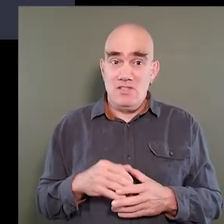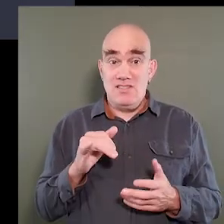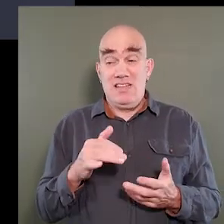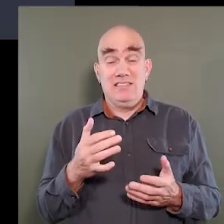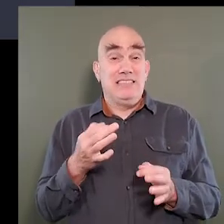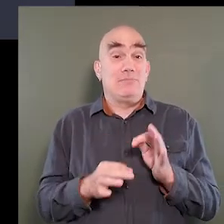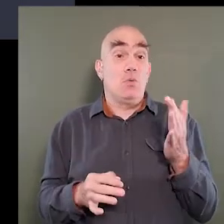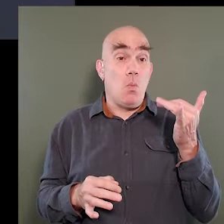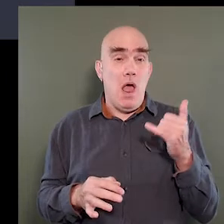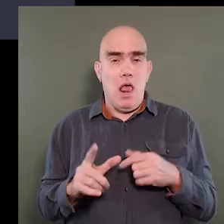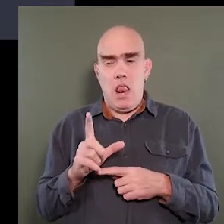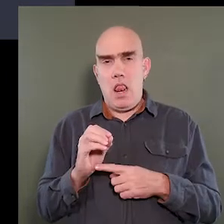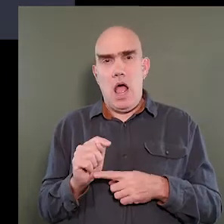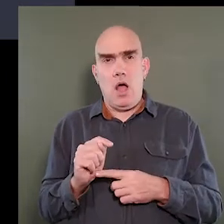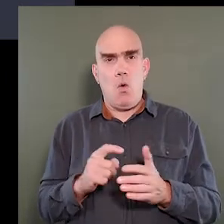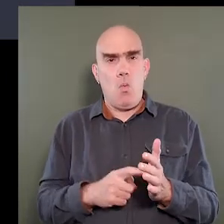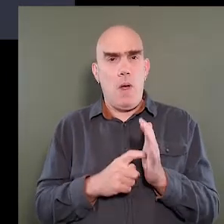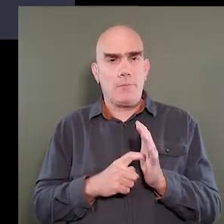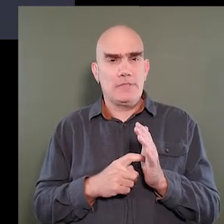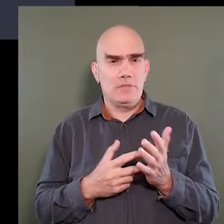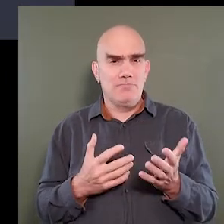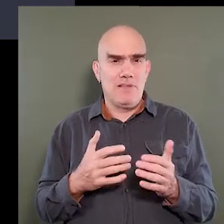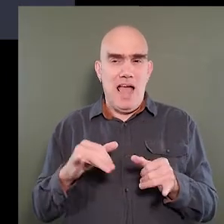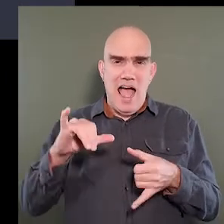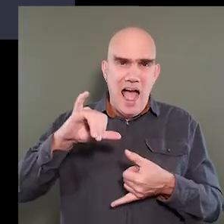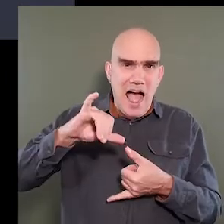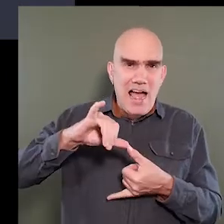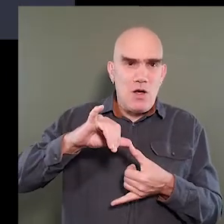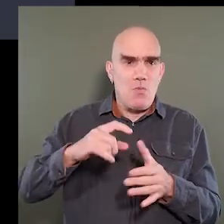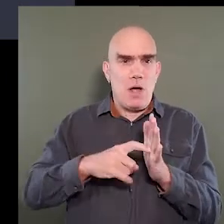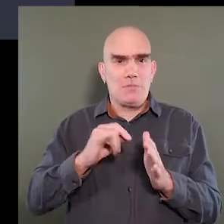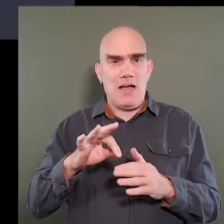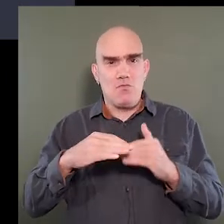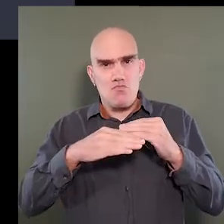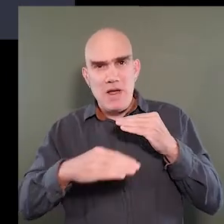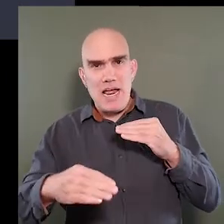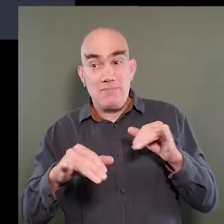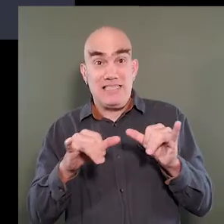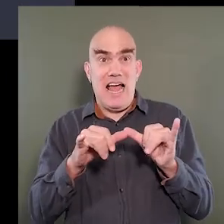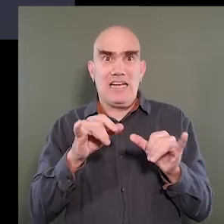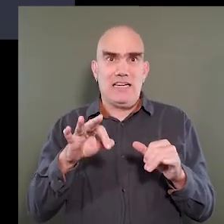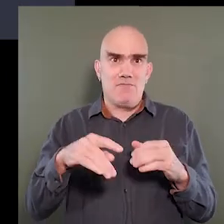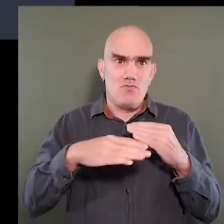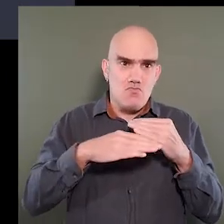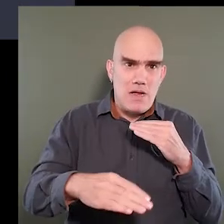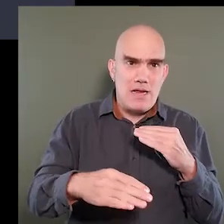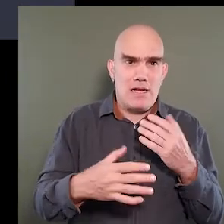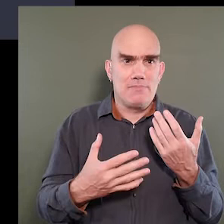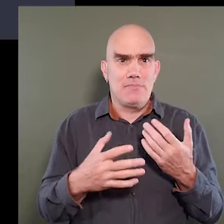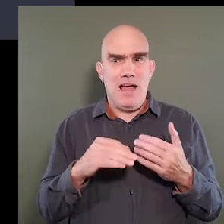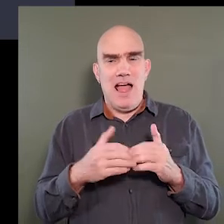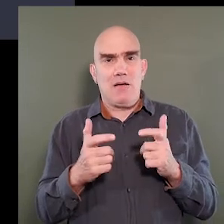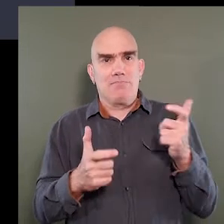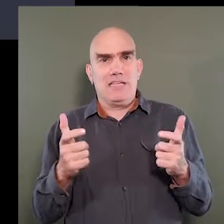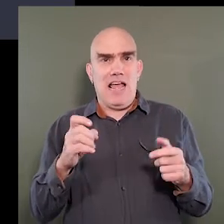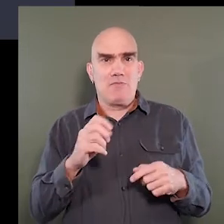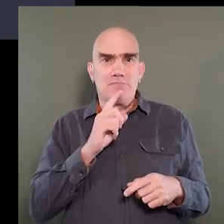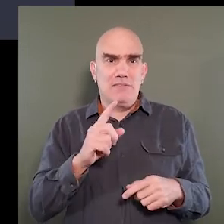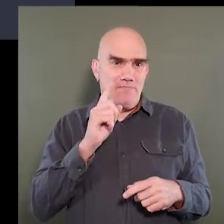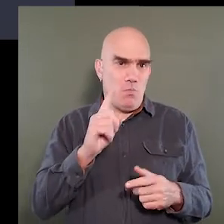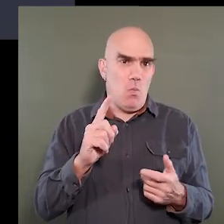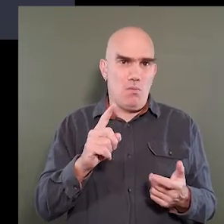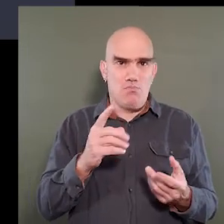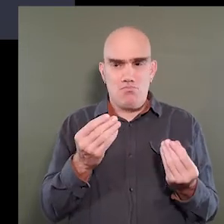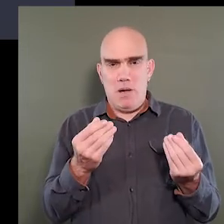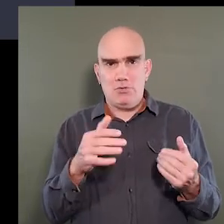the lot requirements, the height requirements of the ramp and the size of these ramps and how large they